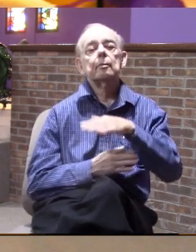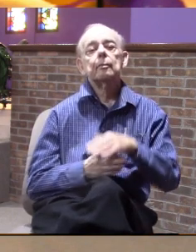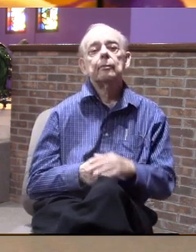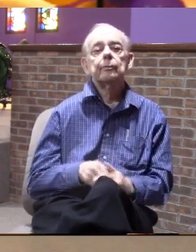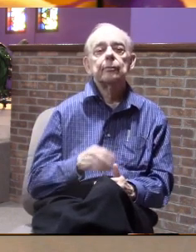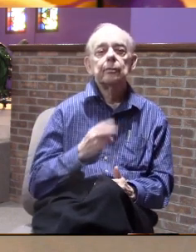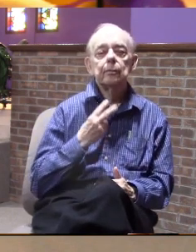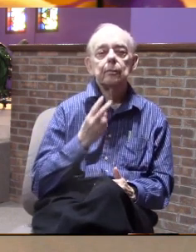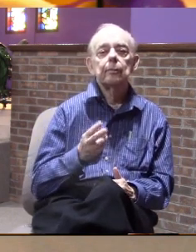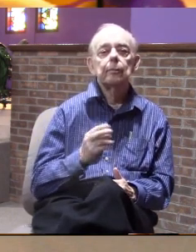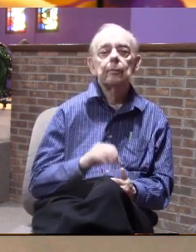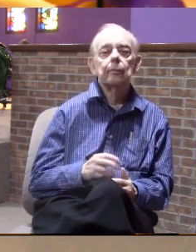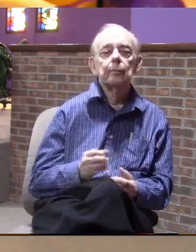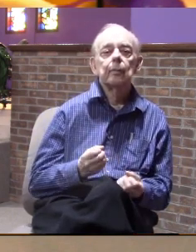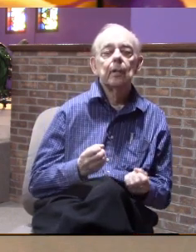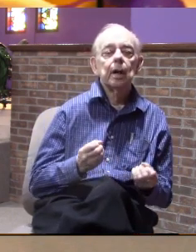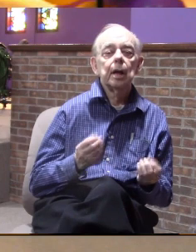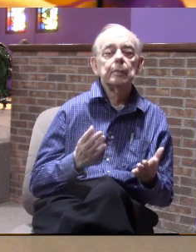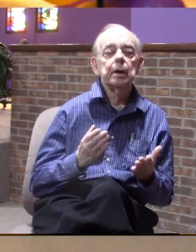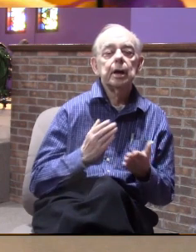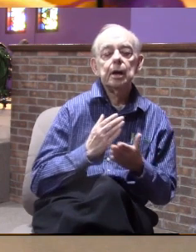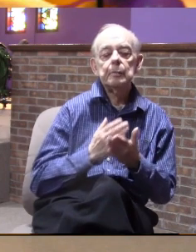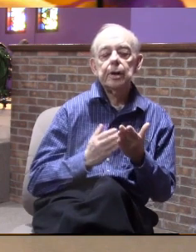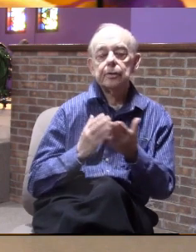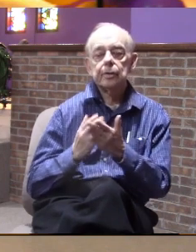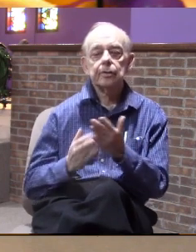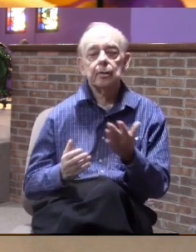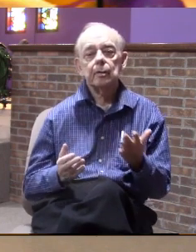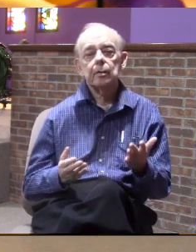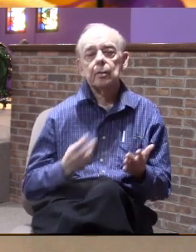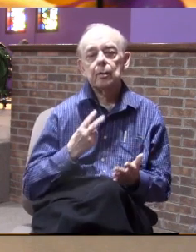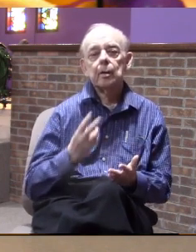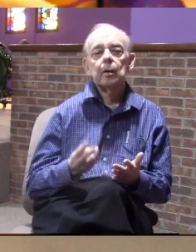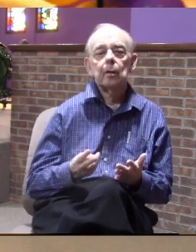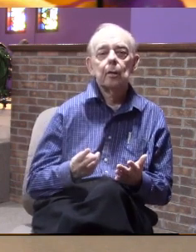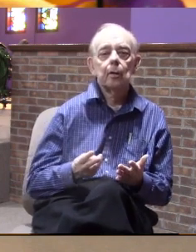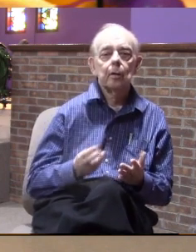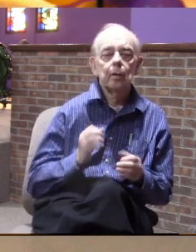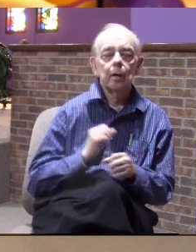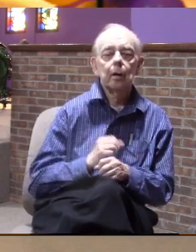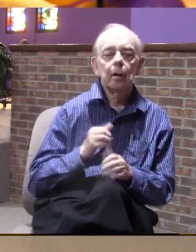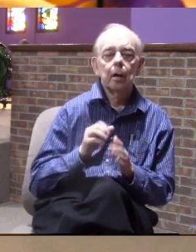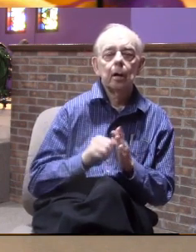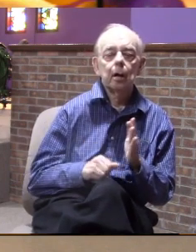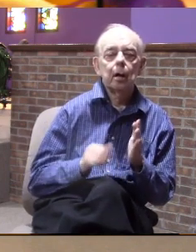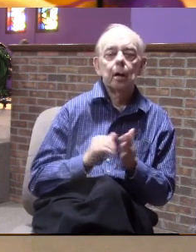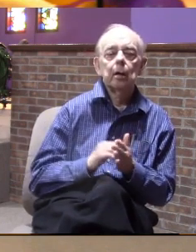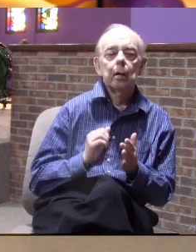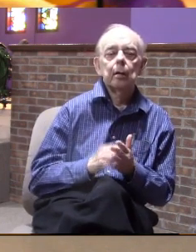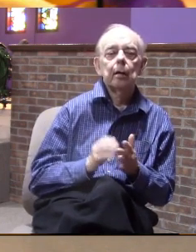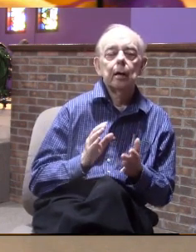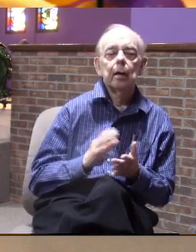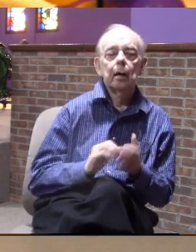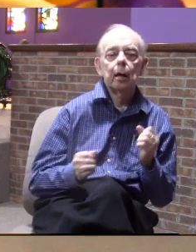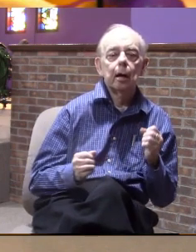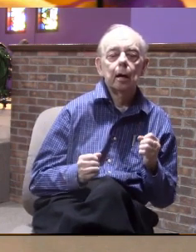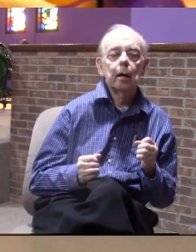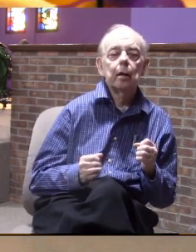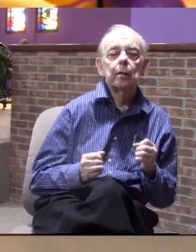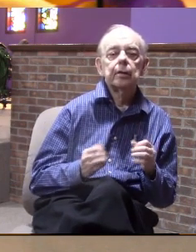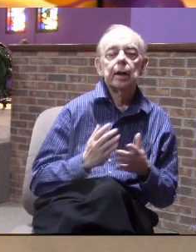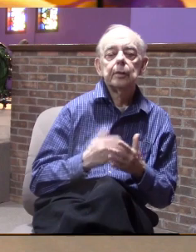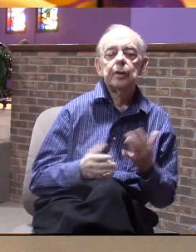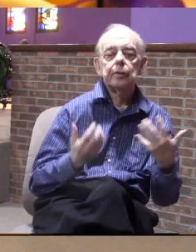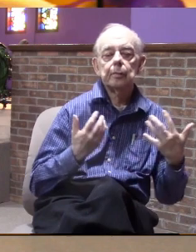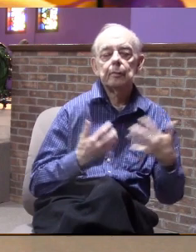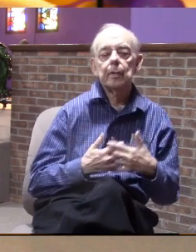I don't see you as multiple pieces I see you as a work of art that I take in the pieces and molded them